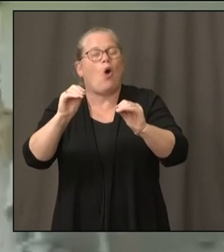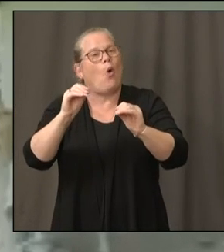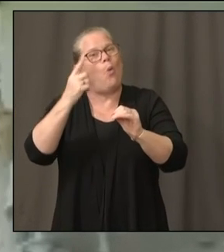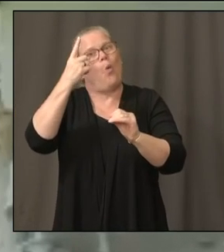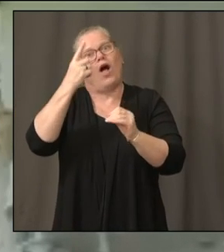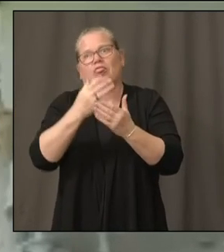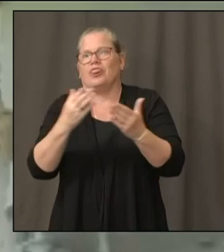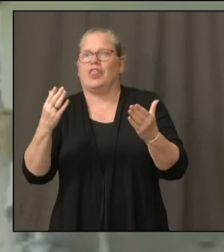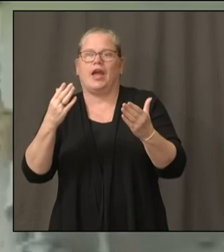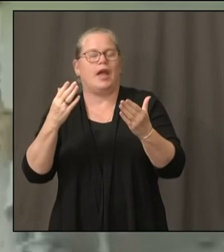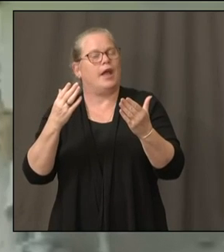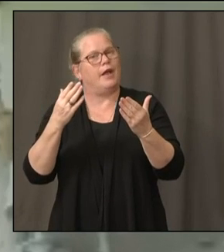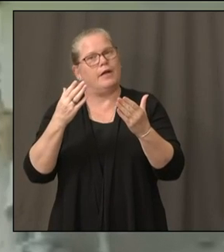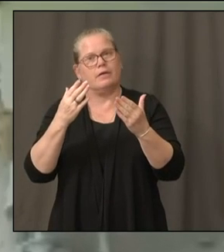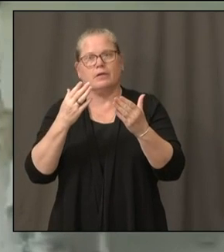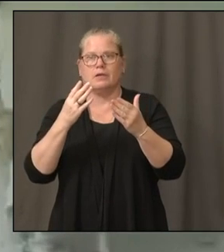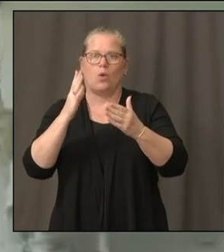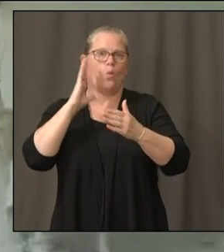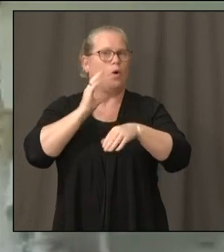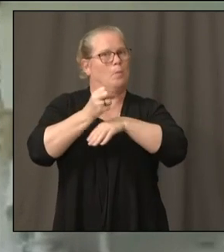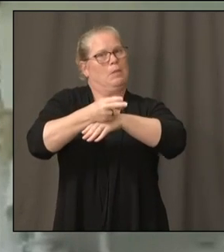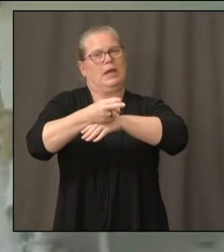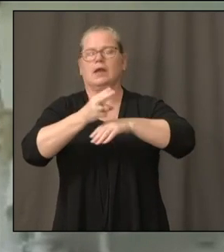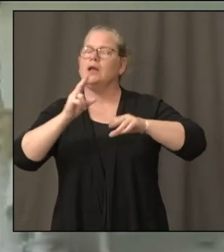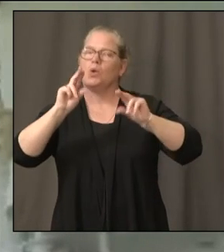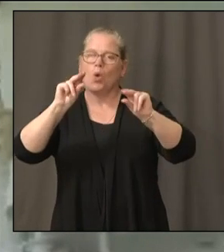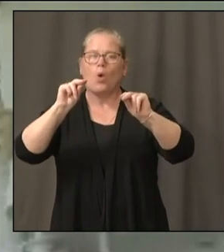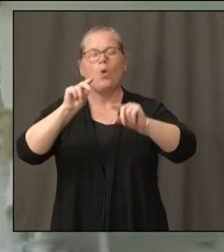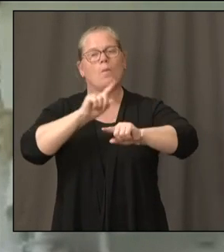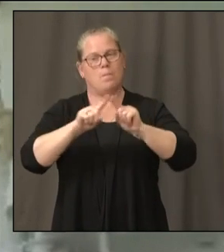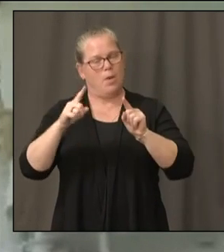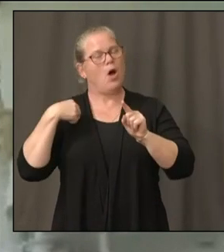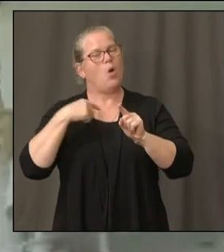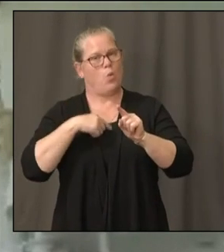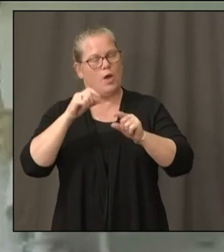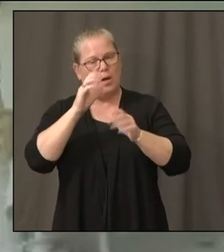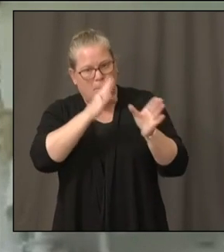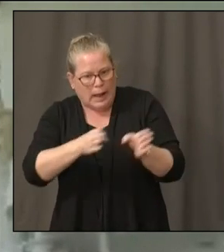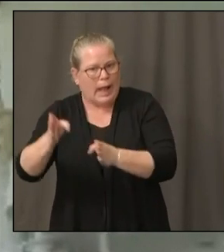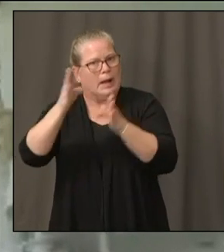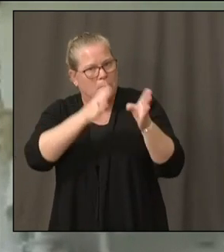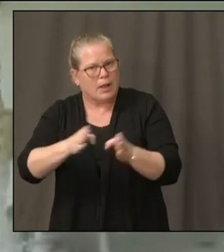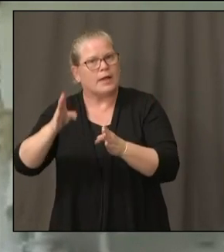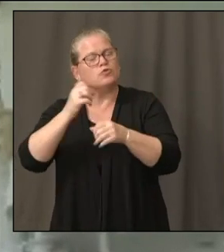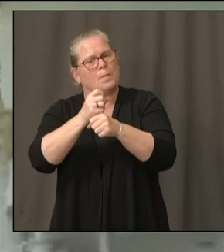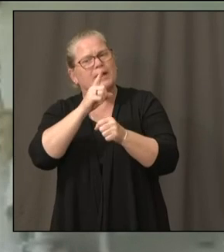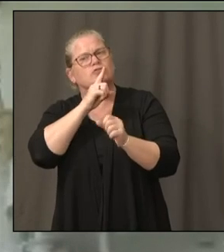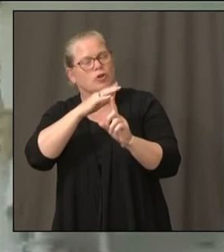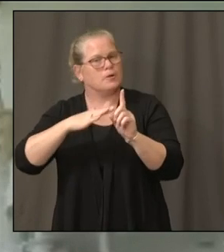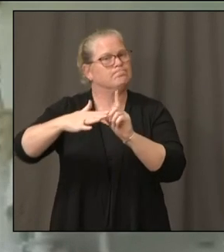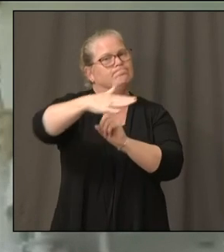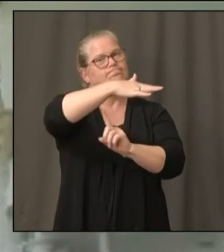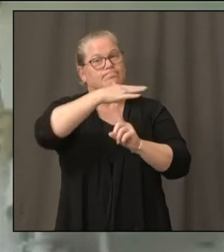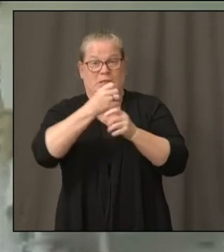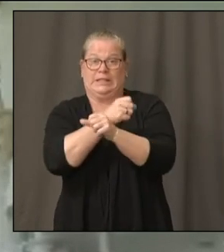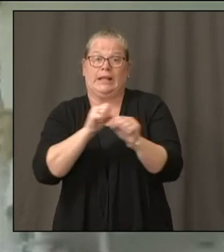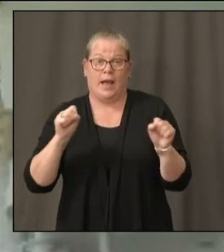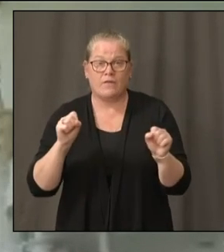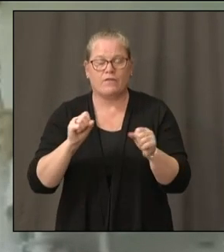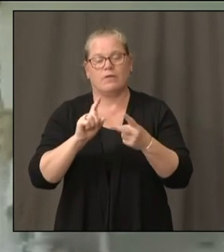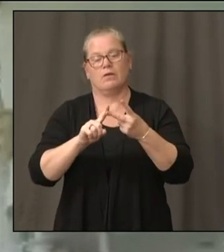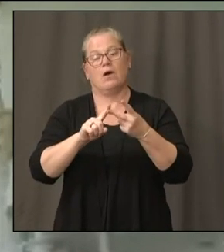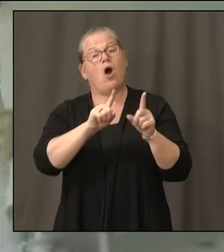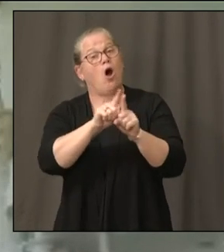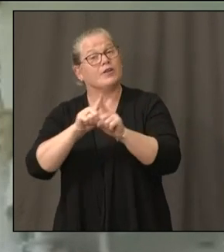environment. And again, with the science, we're looking at the data trends. We also are working on a